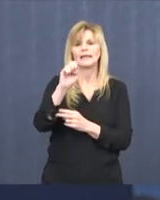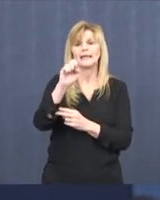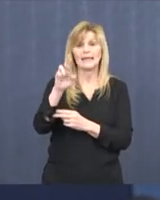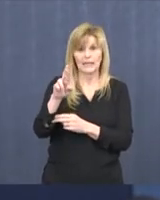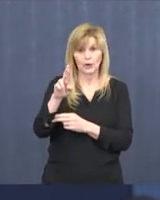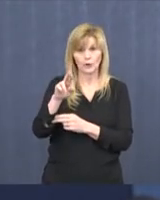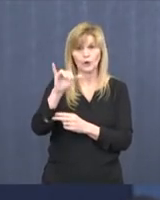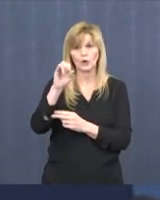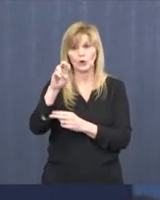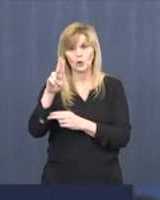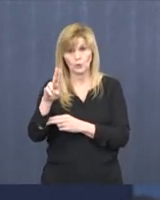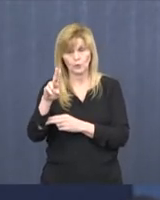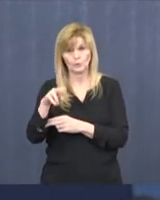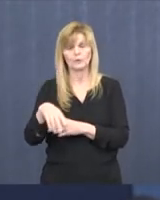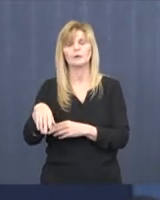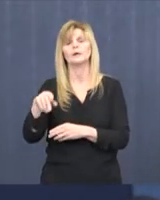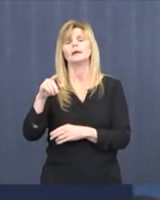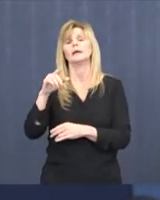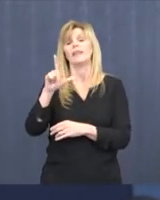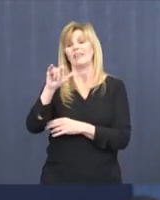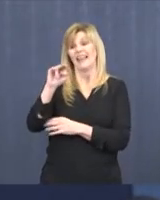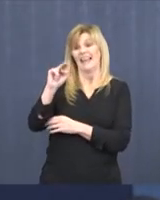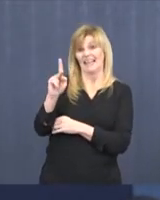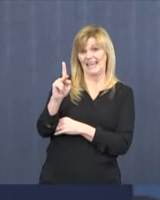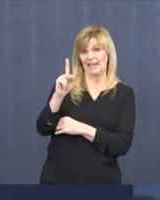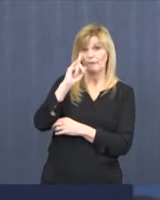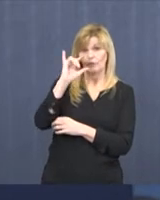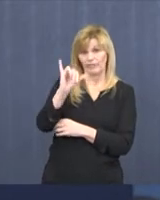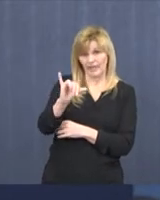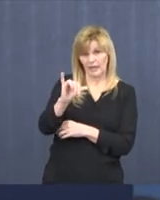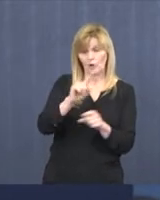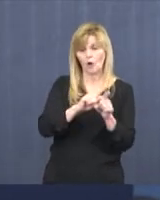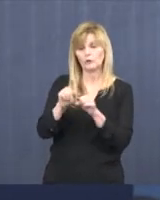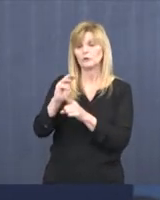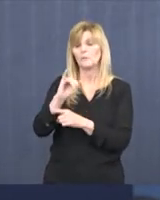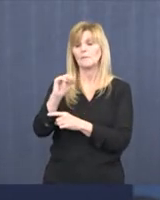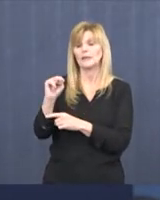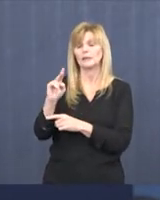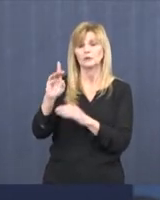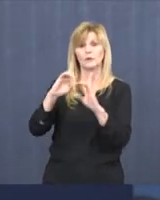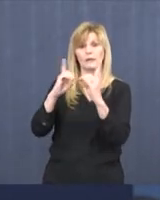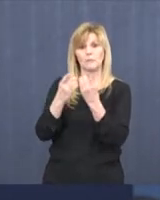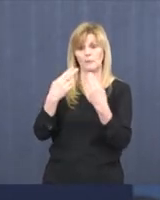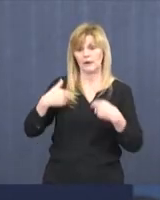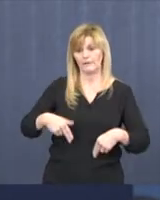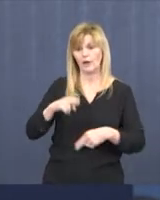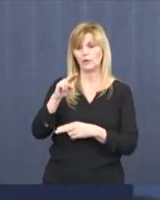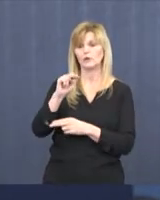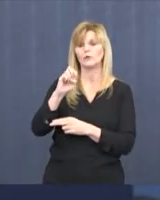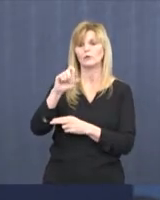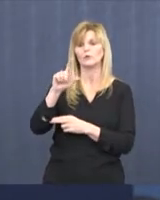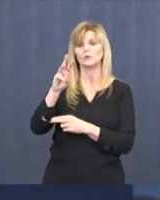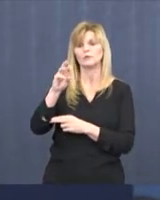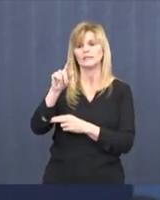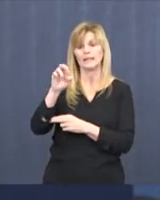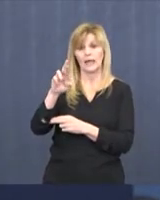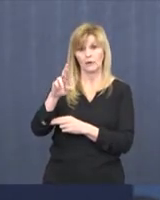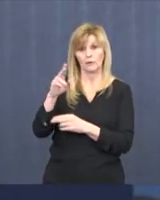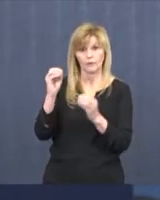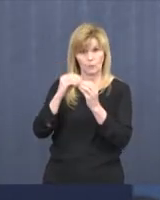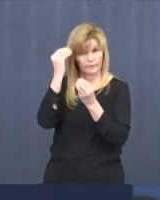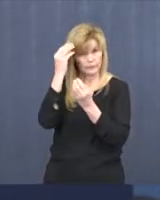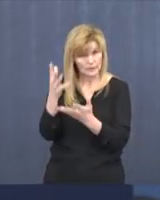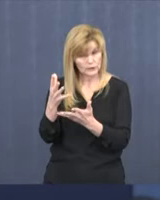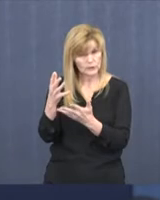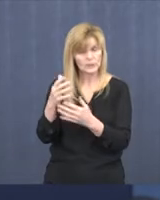sign up for that. The link to that and also the Minnesota Department of Health newsletter for more information will be